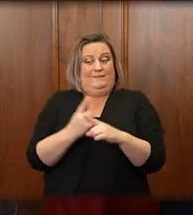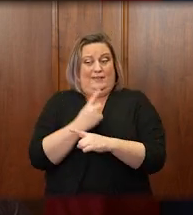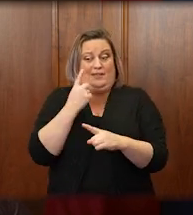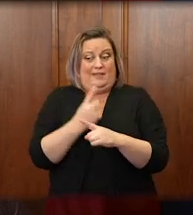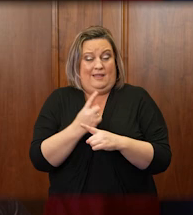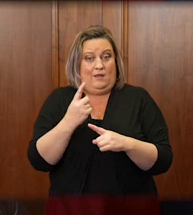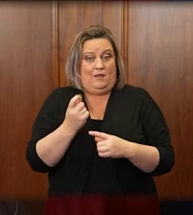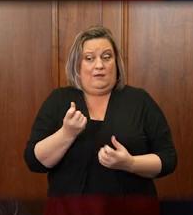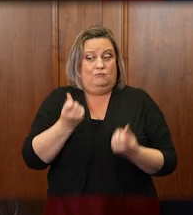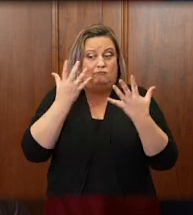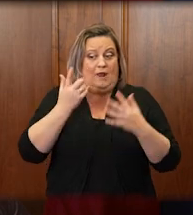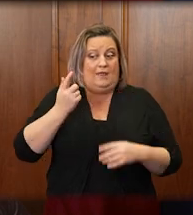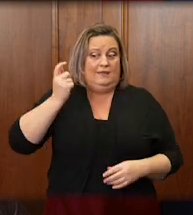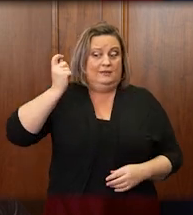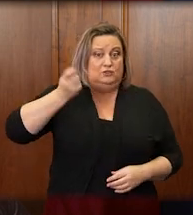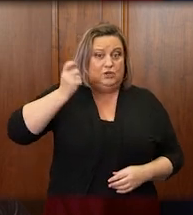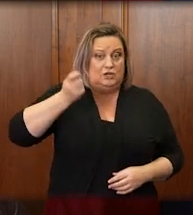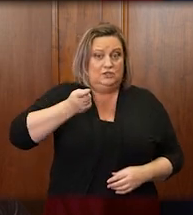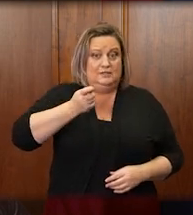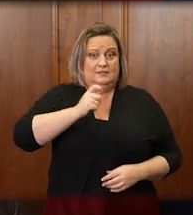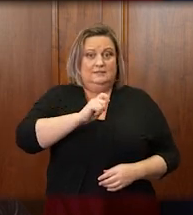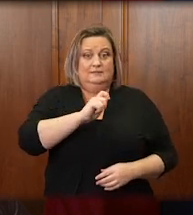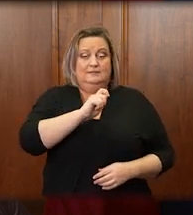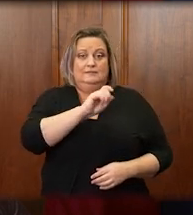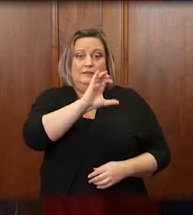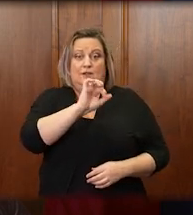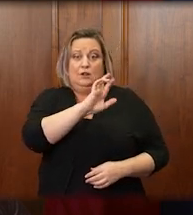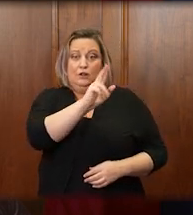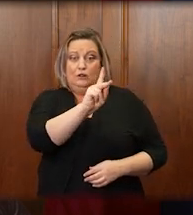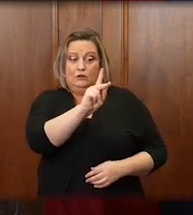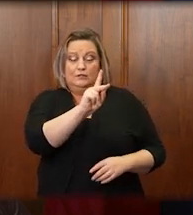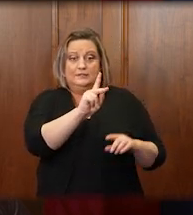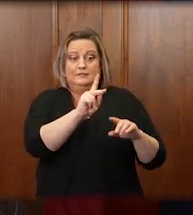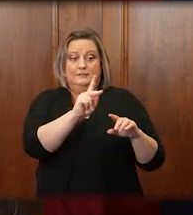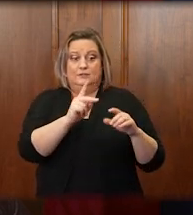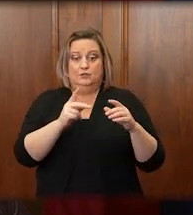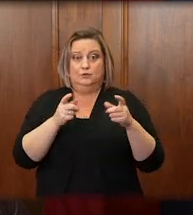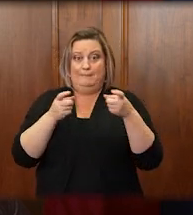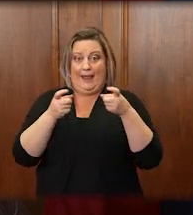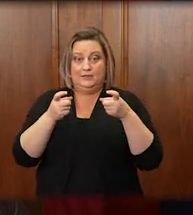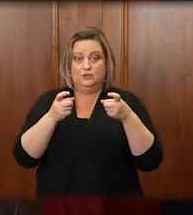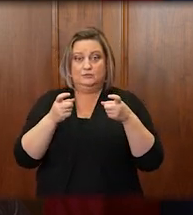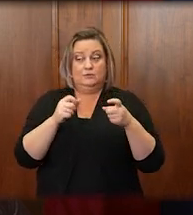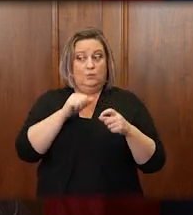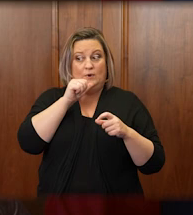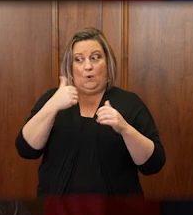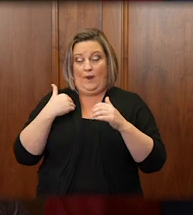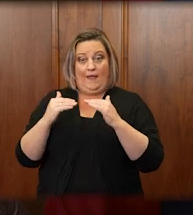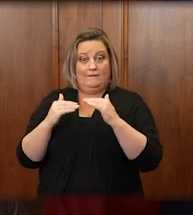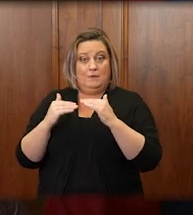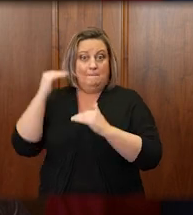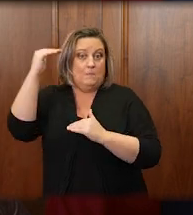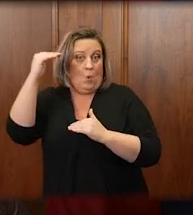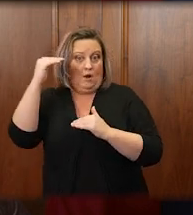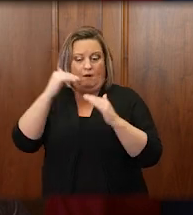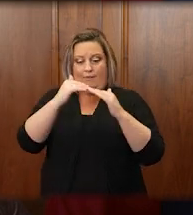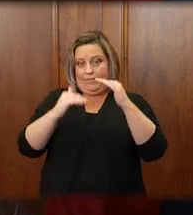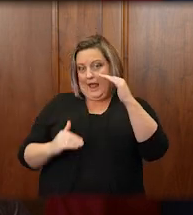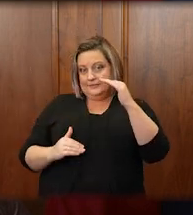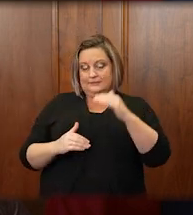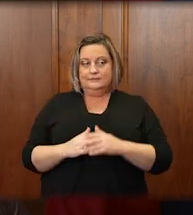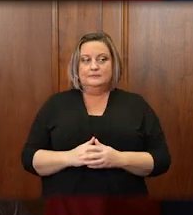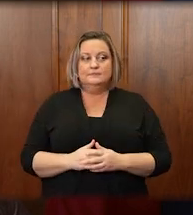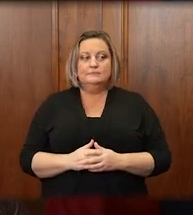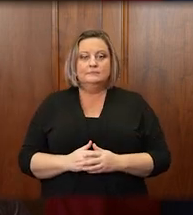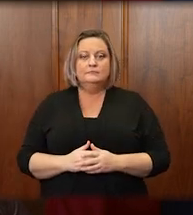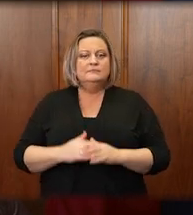and circuit court clerks to handle their caseloads. No more and no less. Periodically, we retain